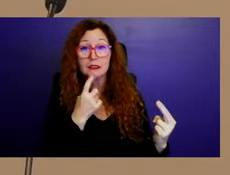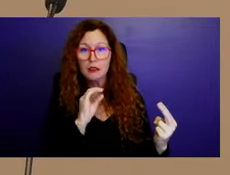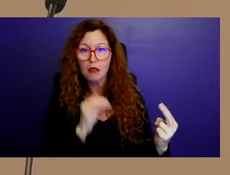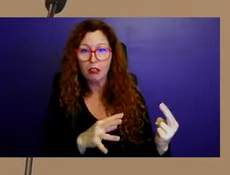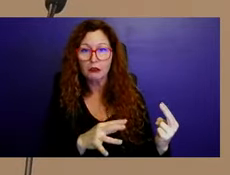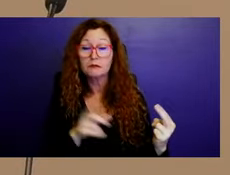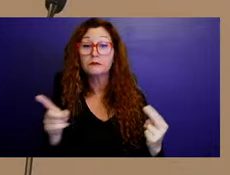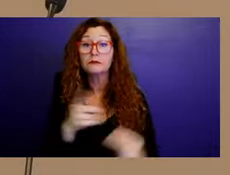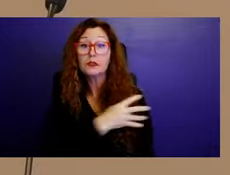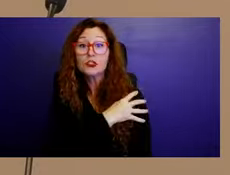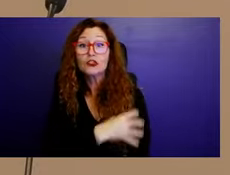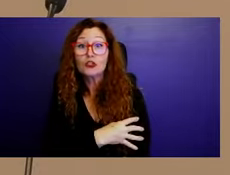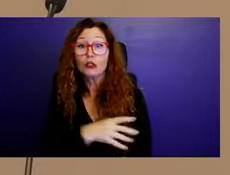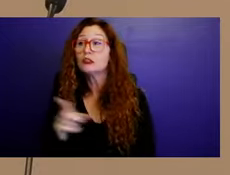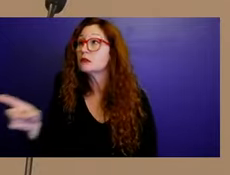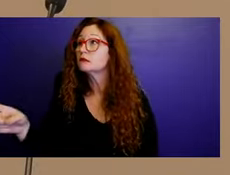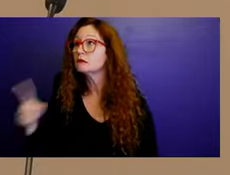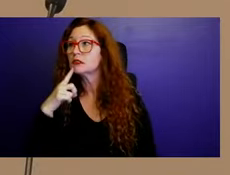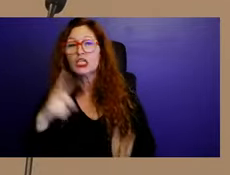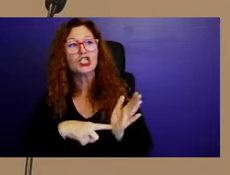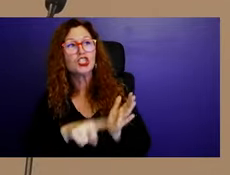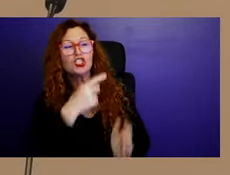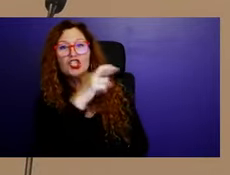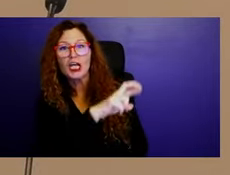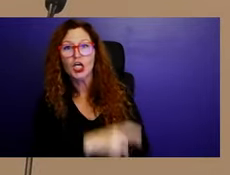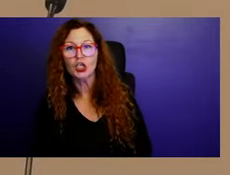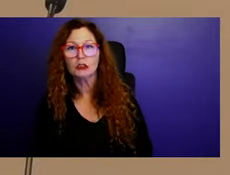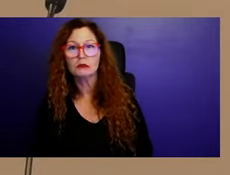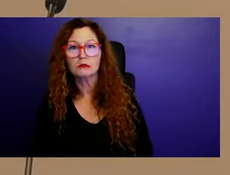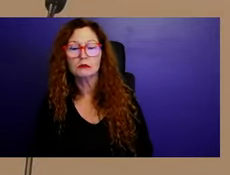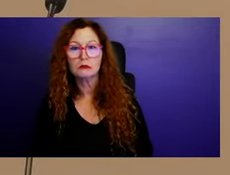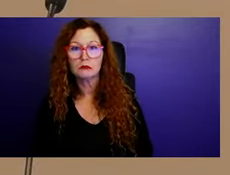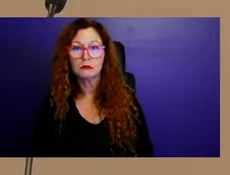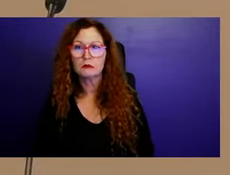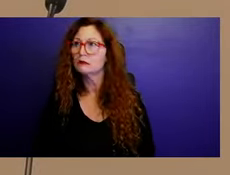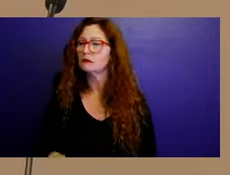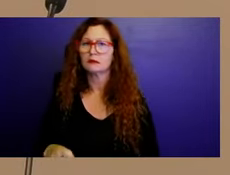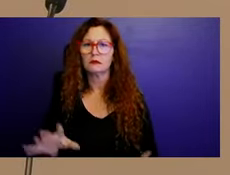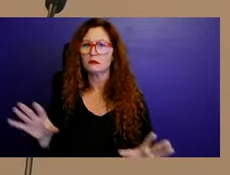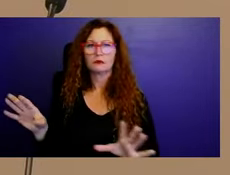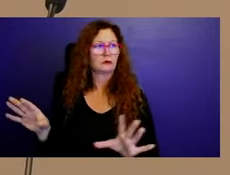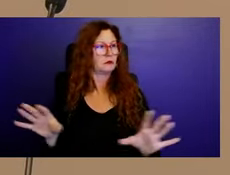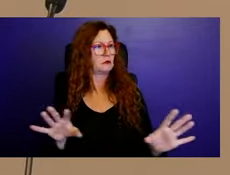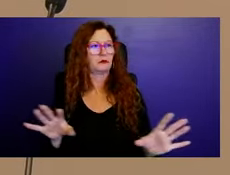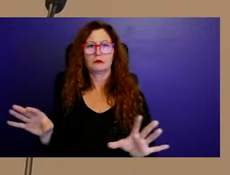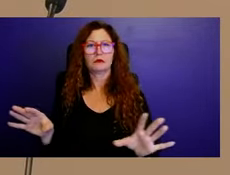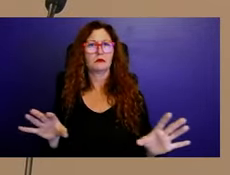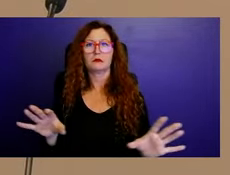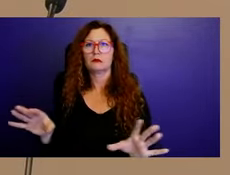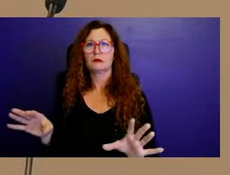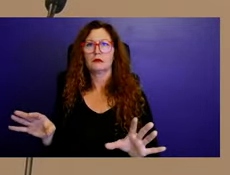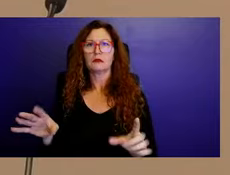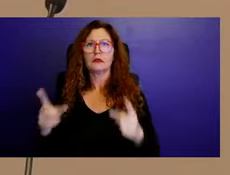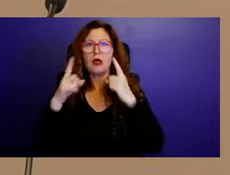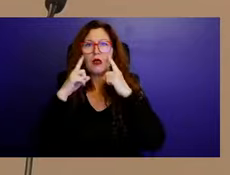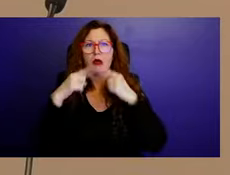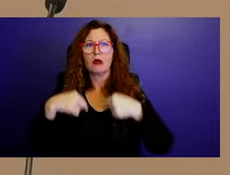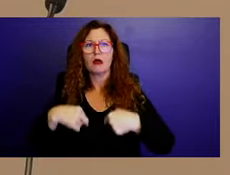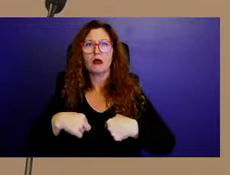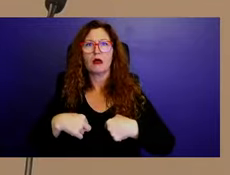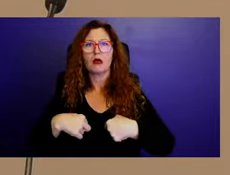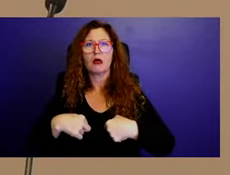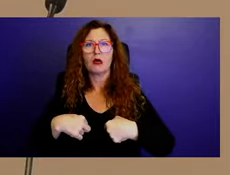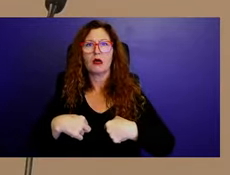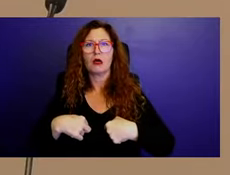check her. That was my first understanding that they thought I had done something to my daughter.